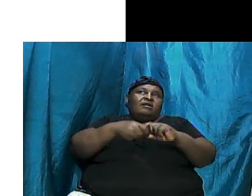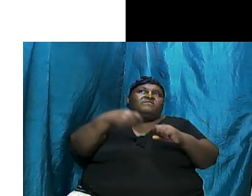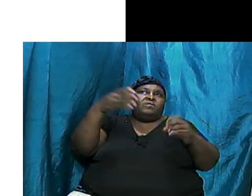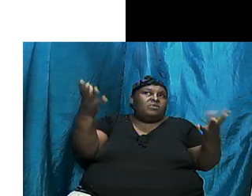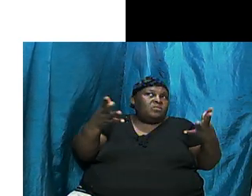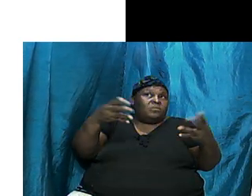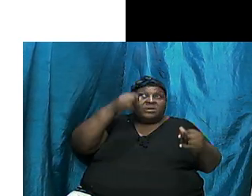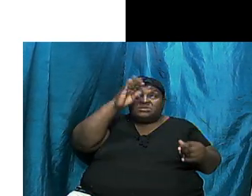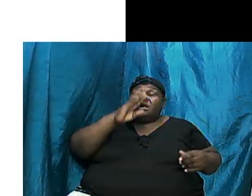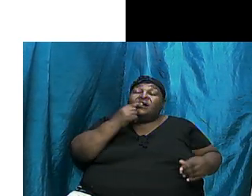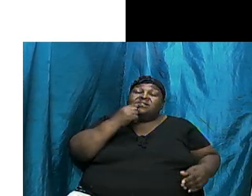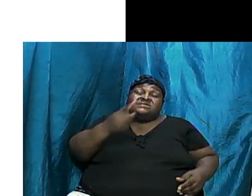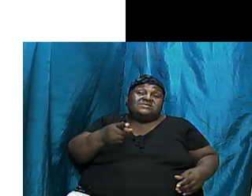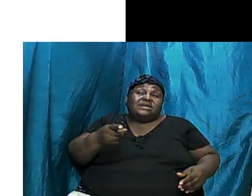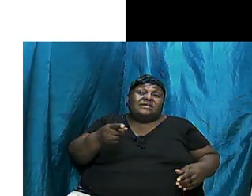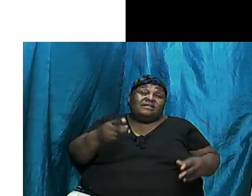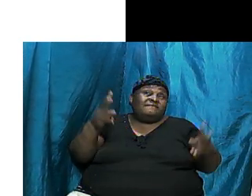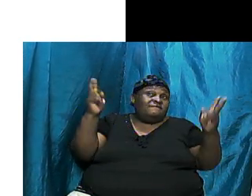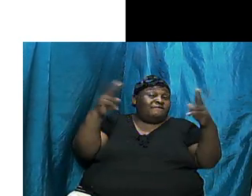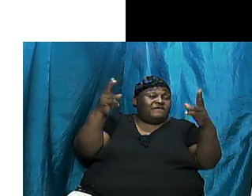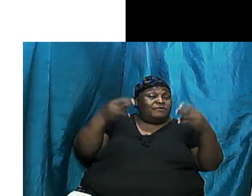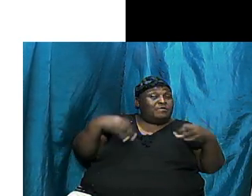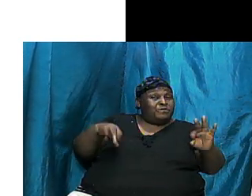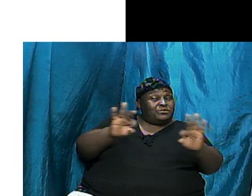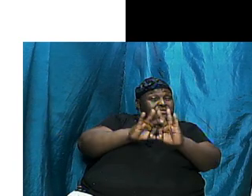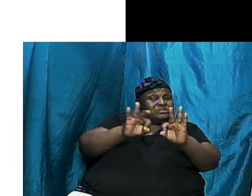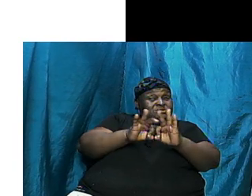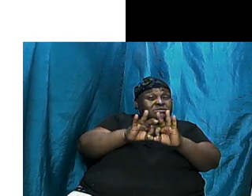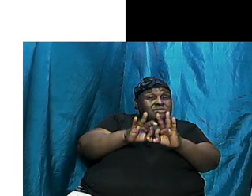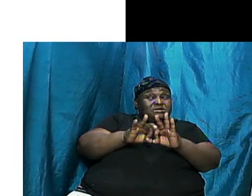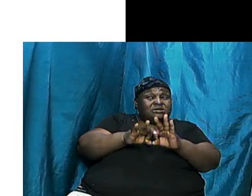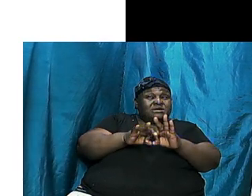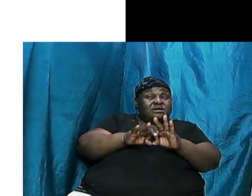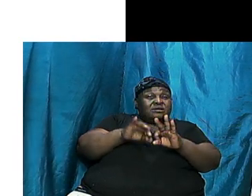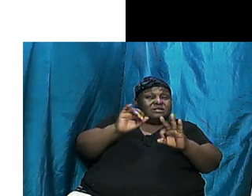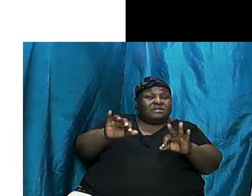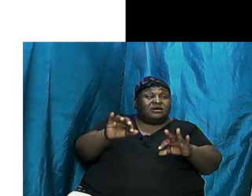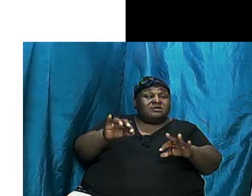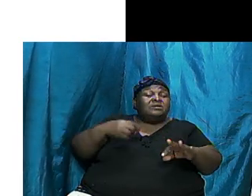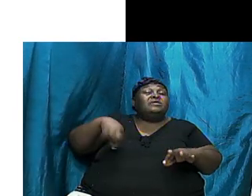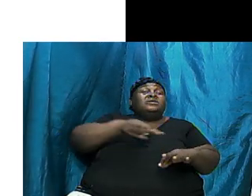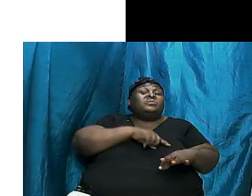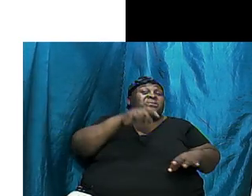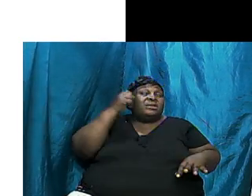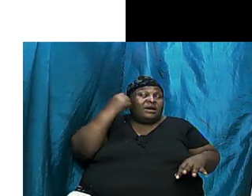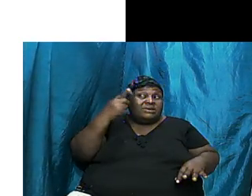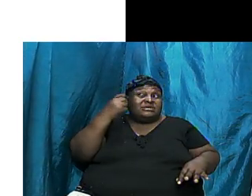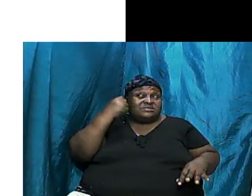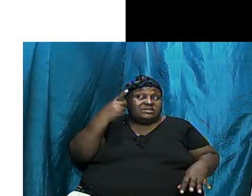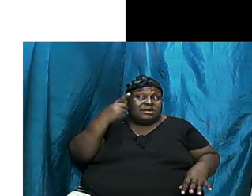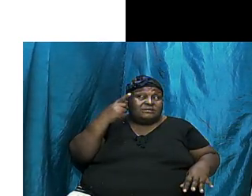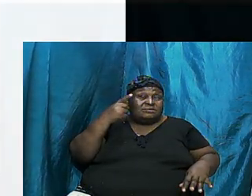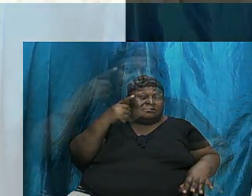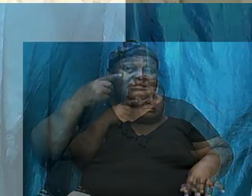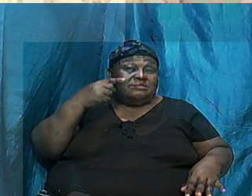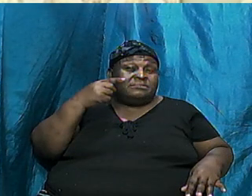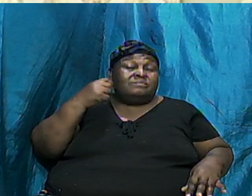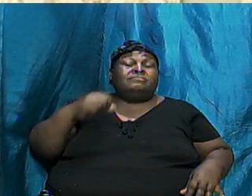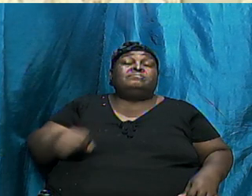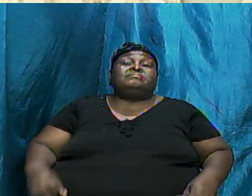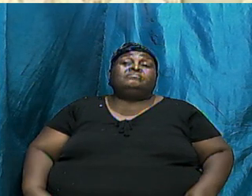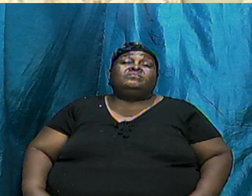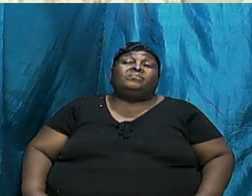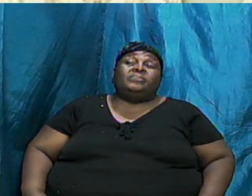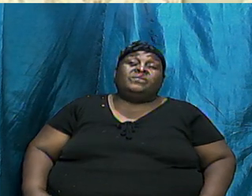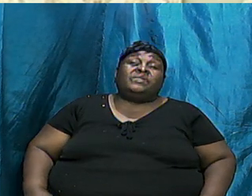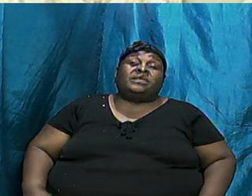God said. And it is very important that we pick that up. He gave her a part of what what God